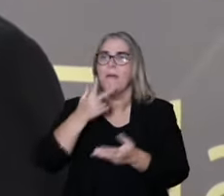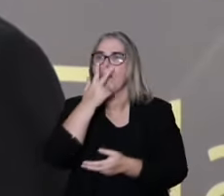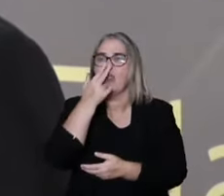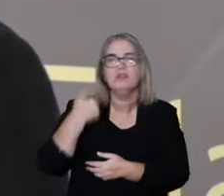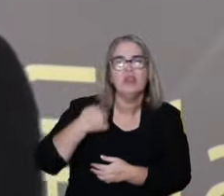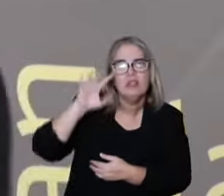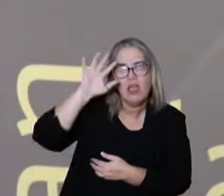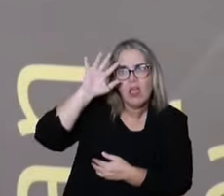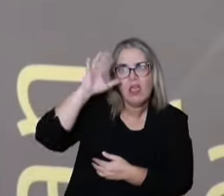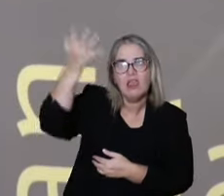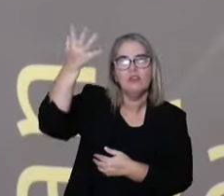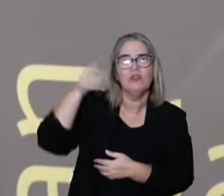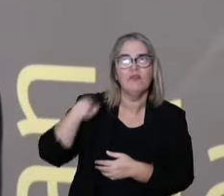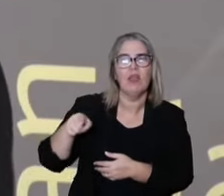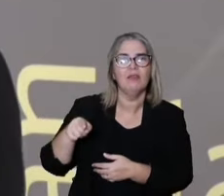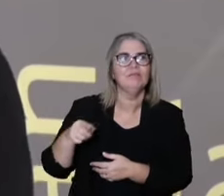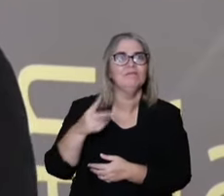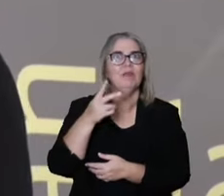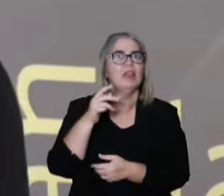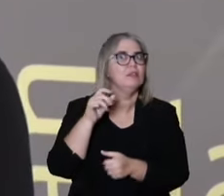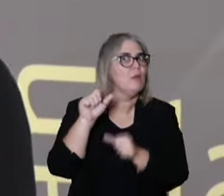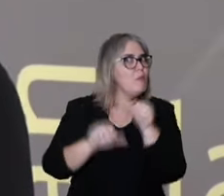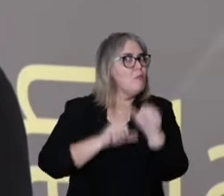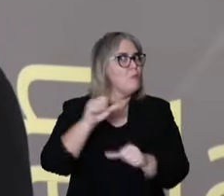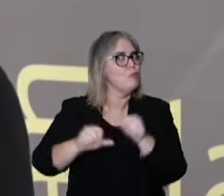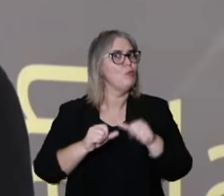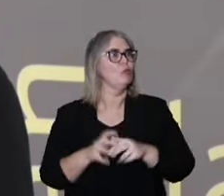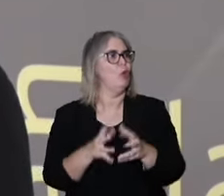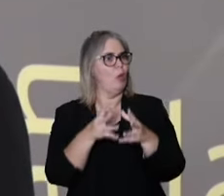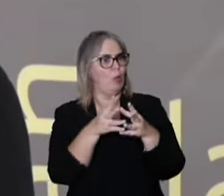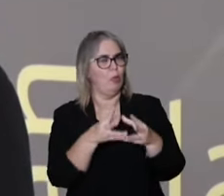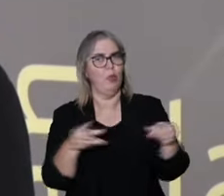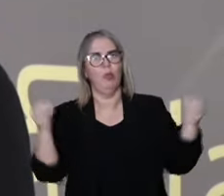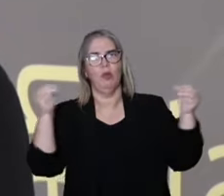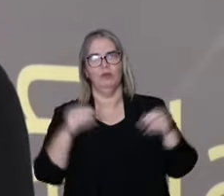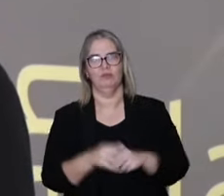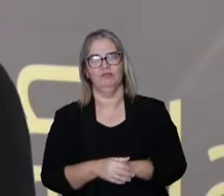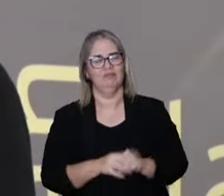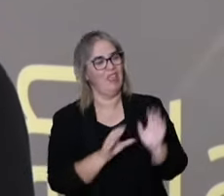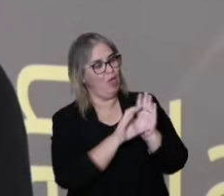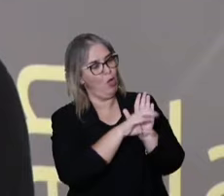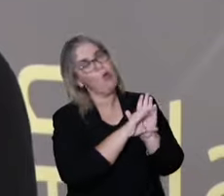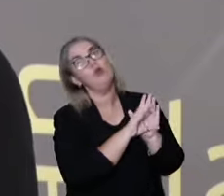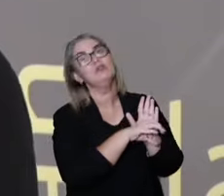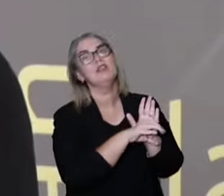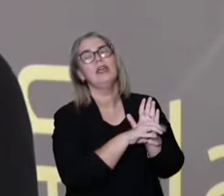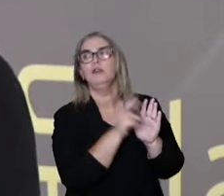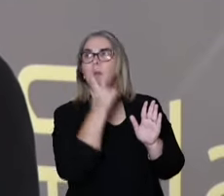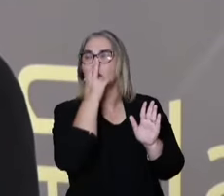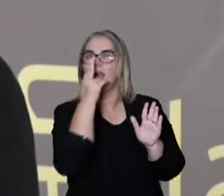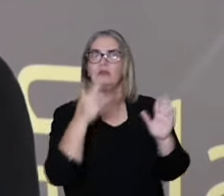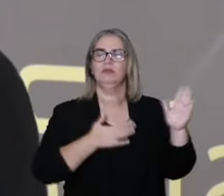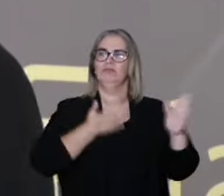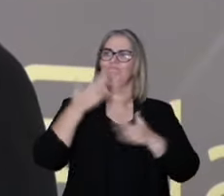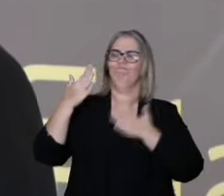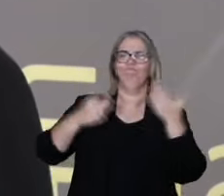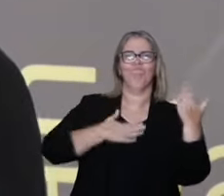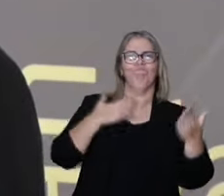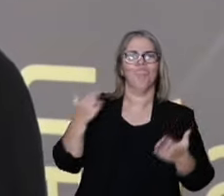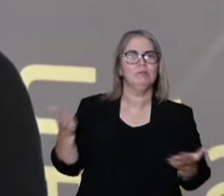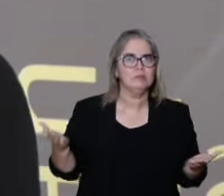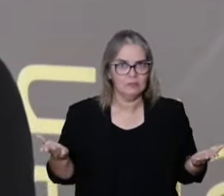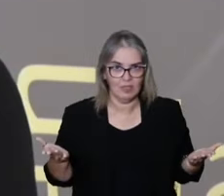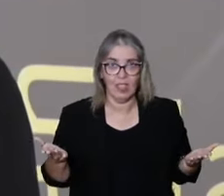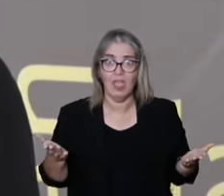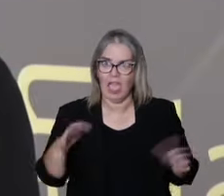Brazil, this principle, this elementary principle ends up being lost. So the